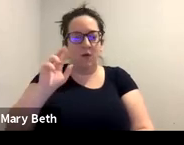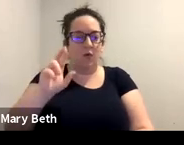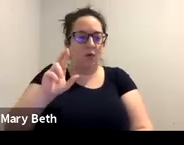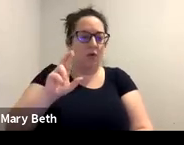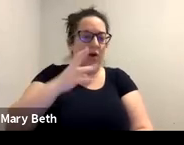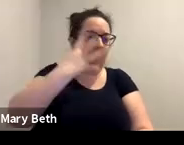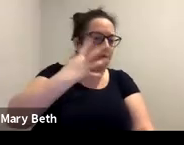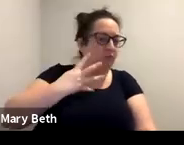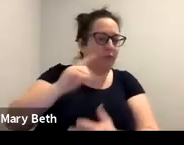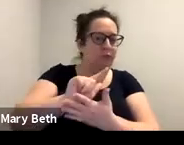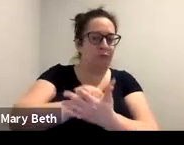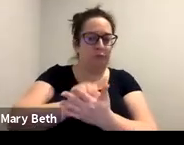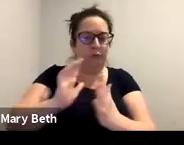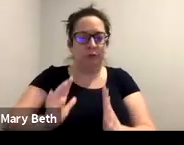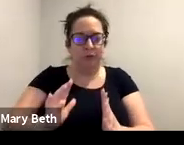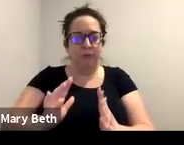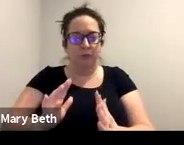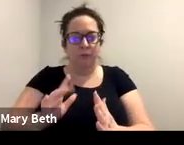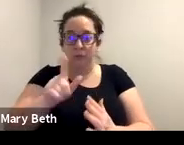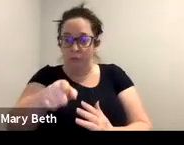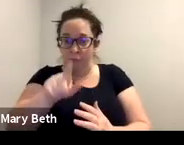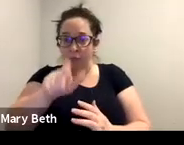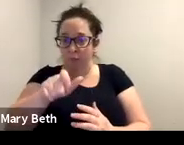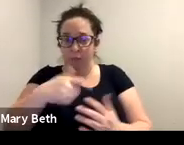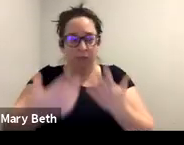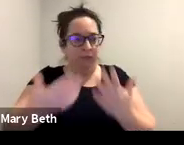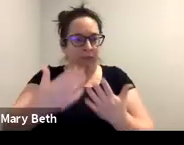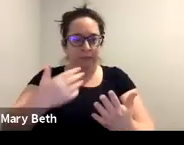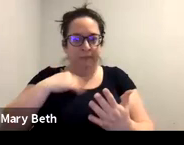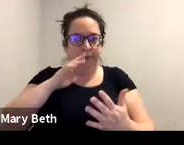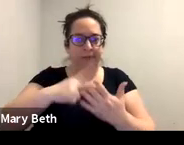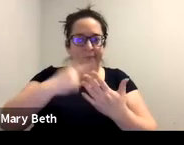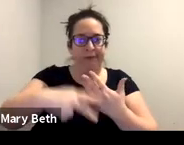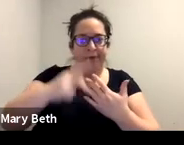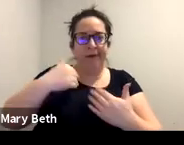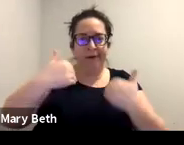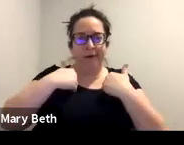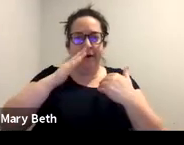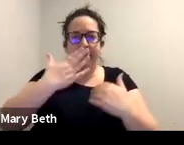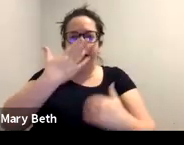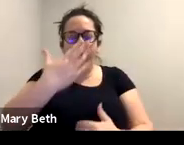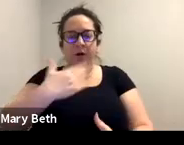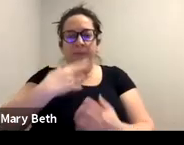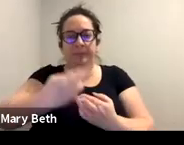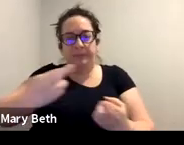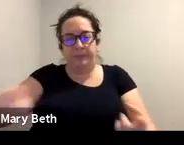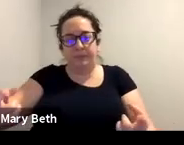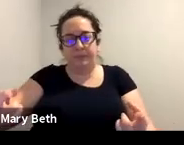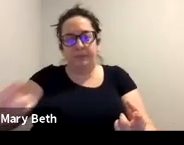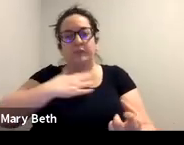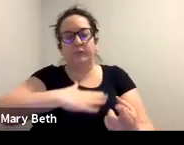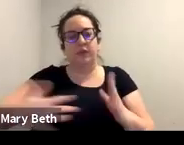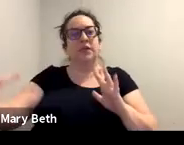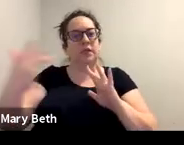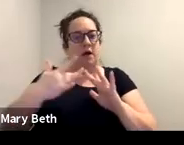um, in your program who you can identify as the resource, um, feel free to contact us, or,